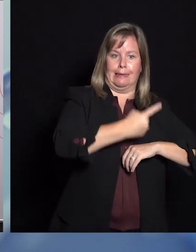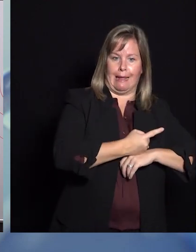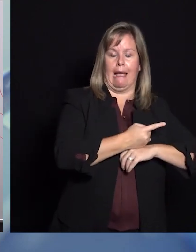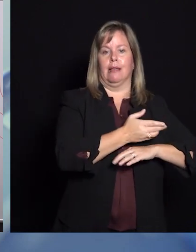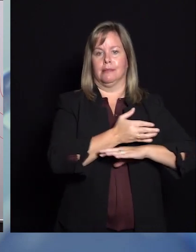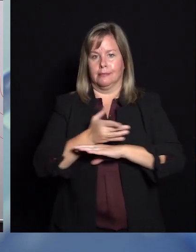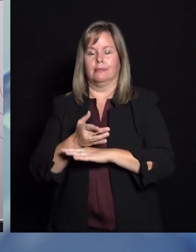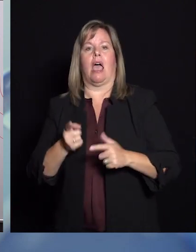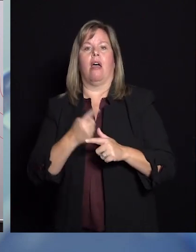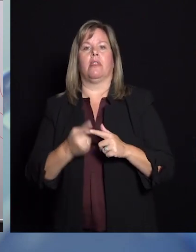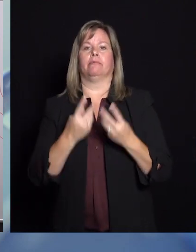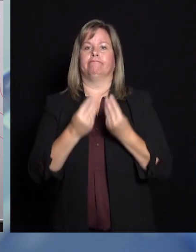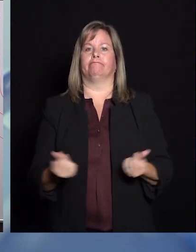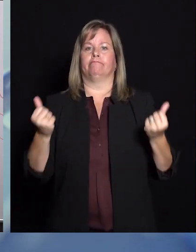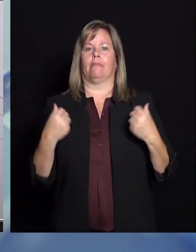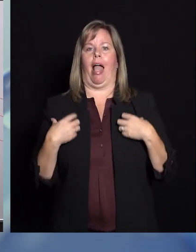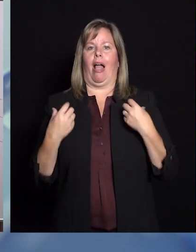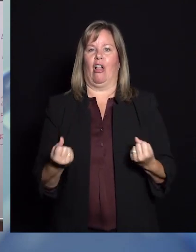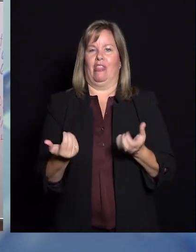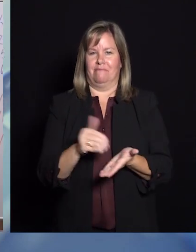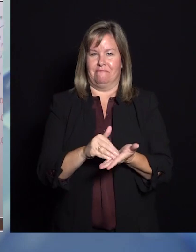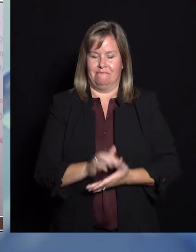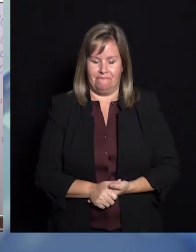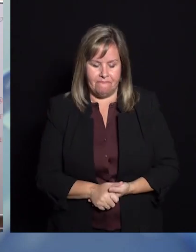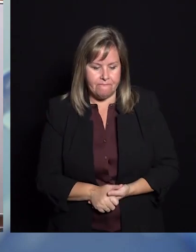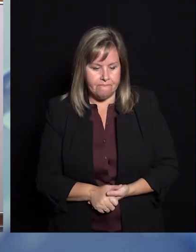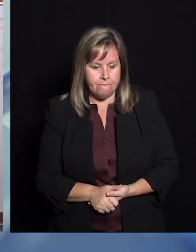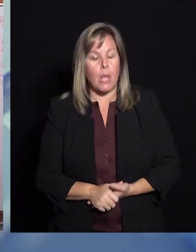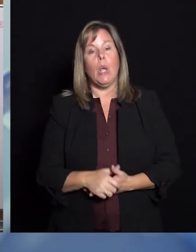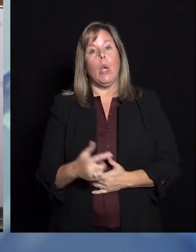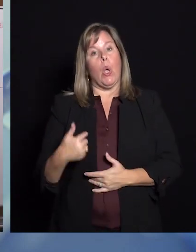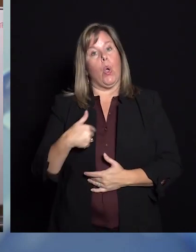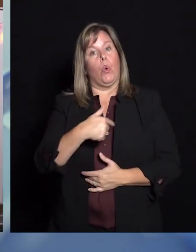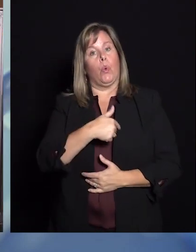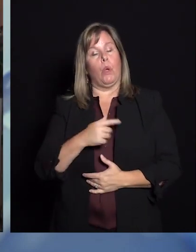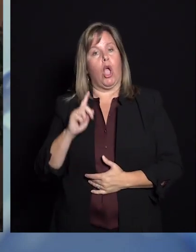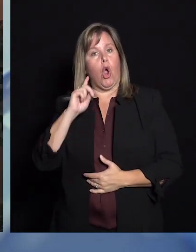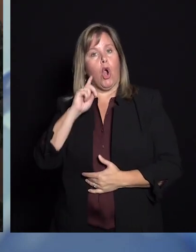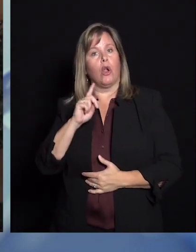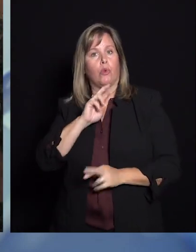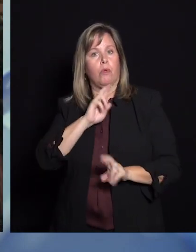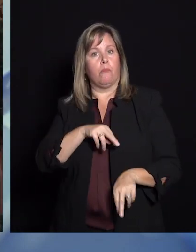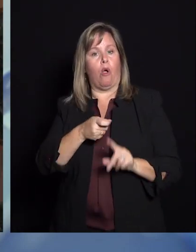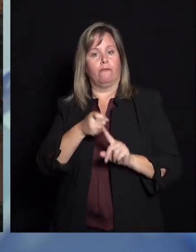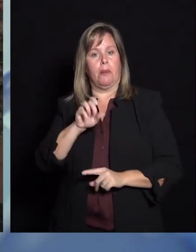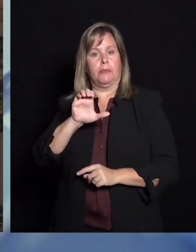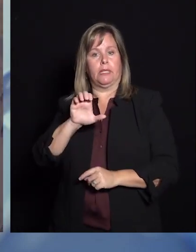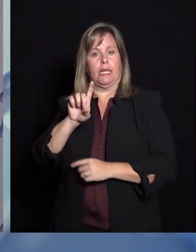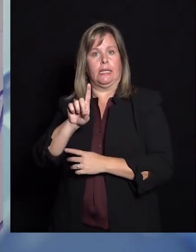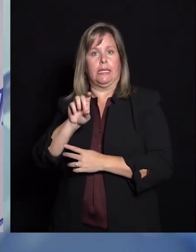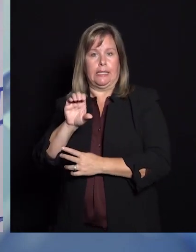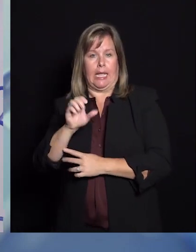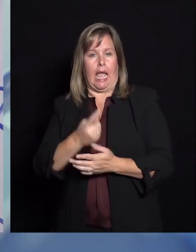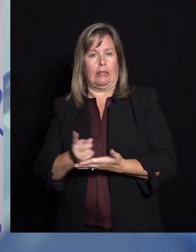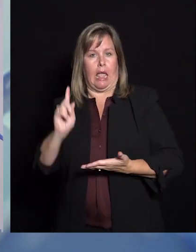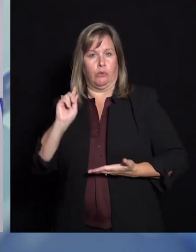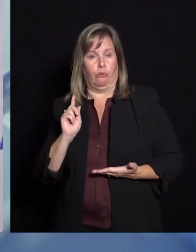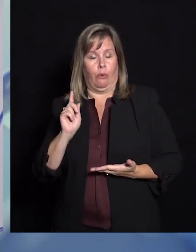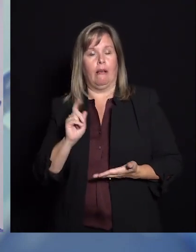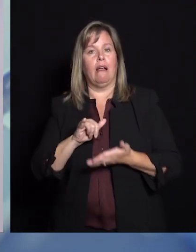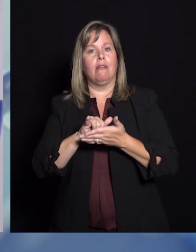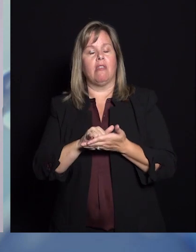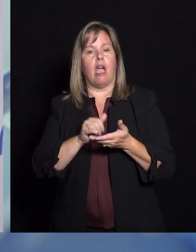past diagnosis. So last week we heard a report from the CDC that shared